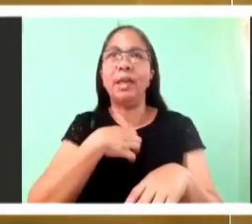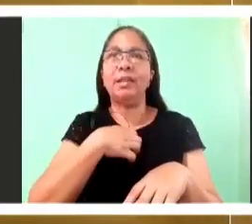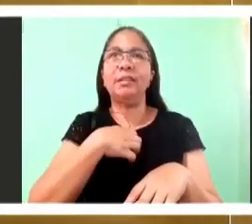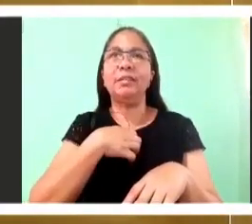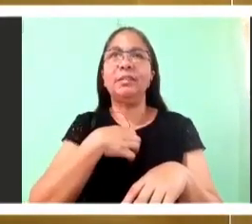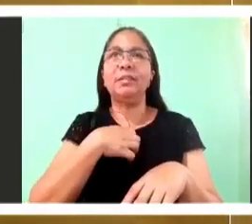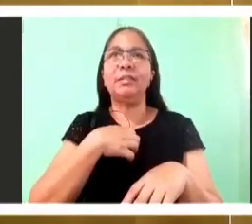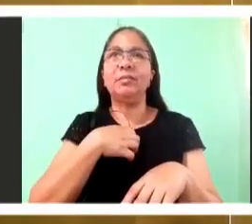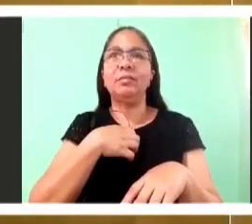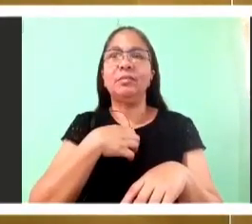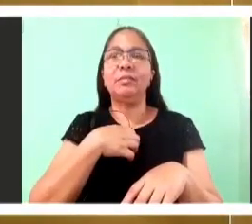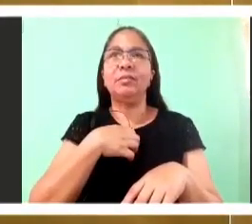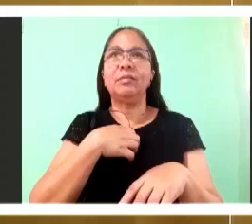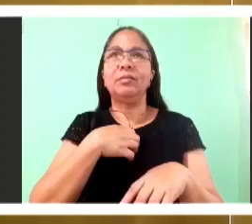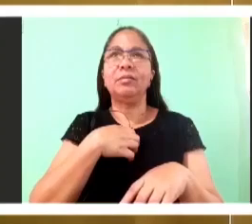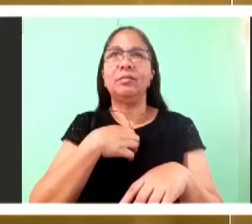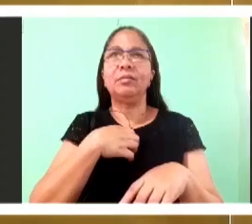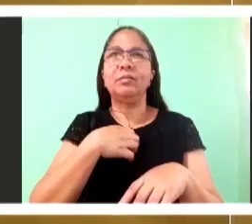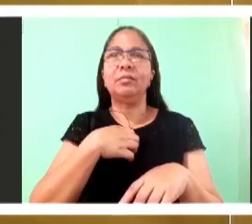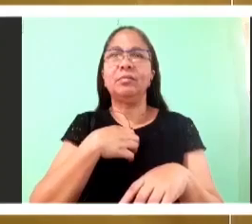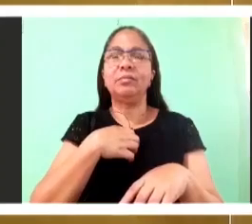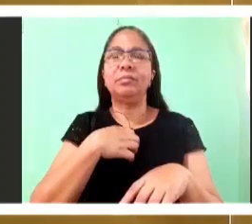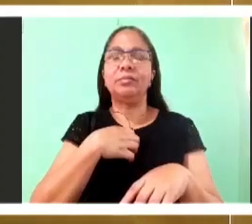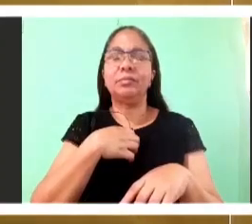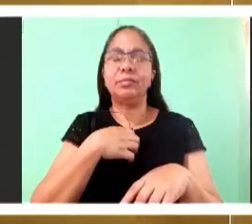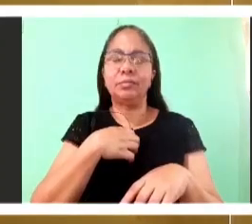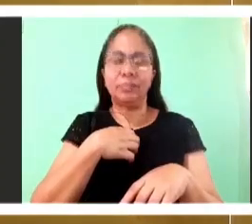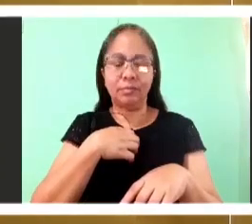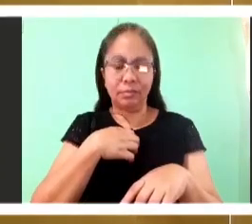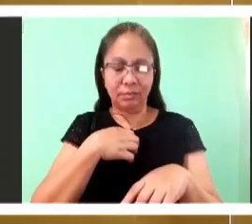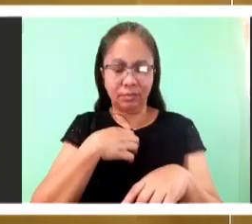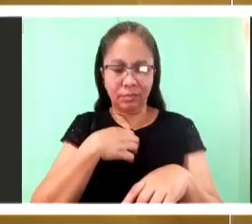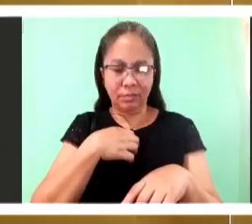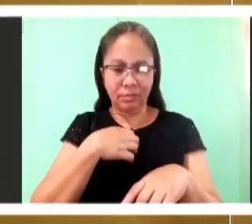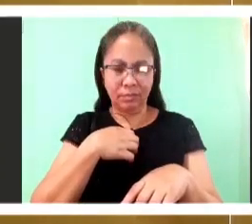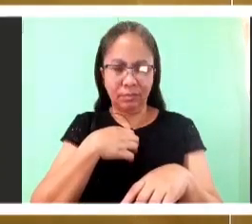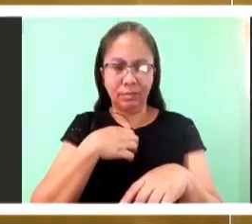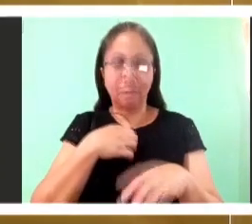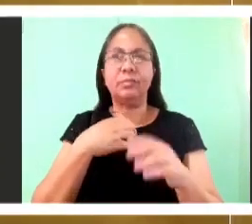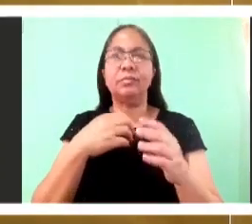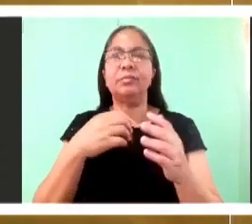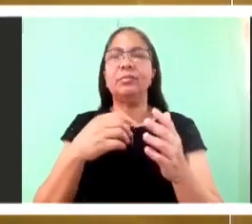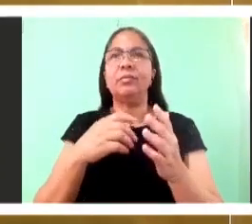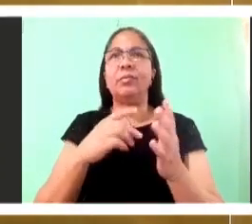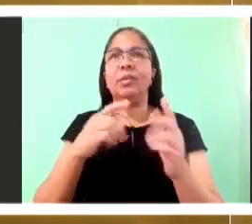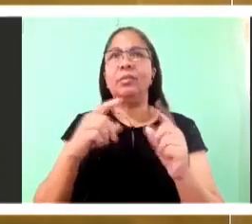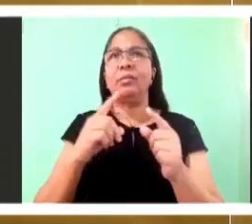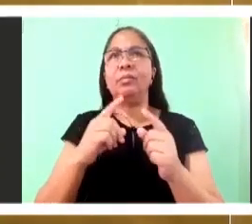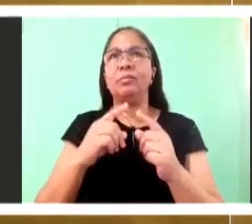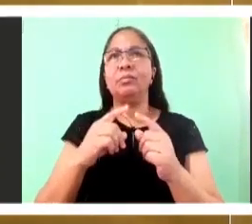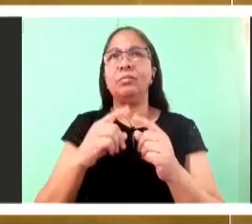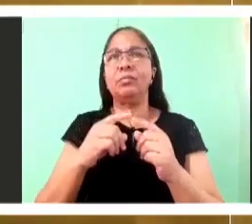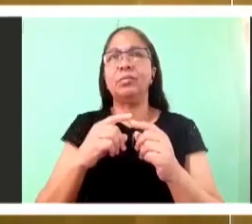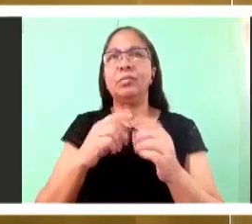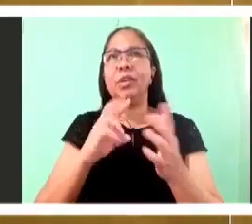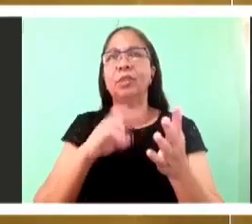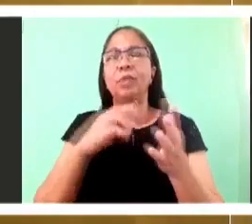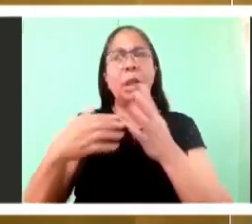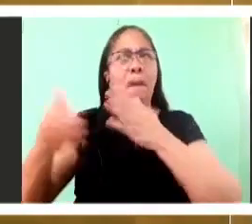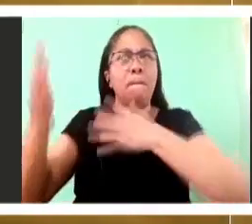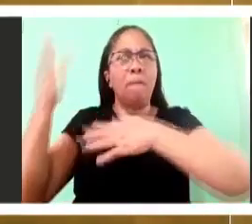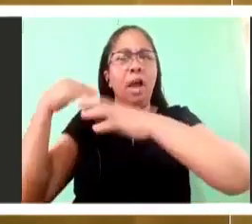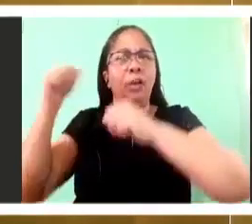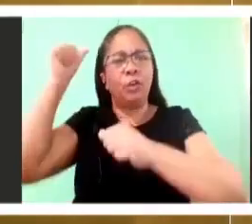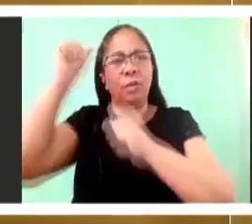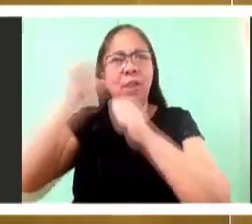desert. Because remember they were complaining about the manna. They were complaining. This is unsatisfying food.